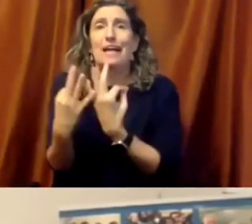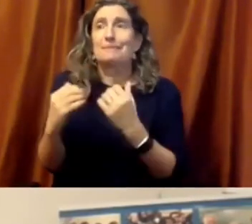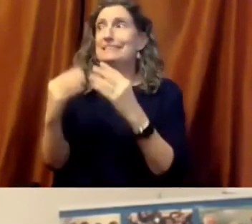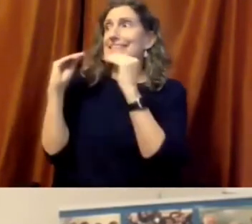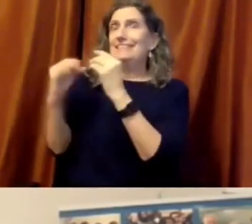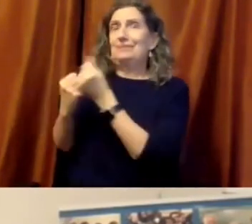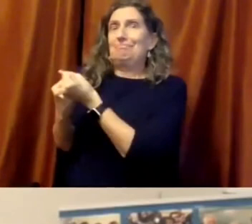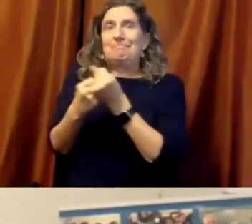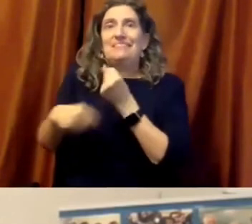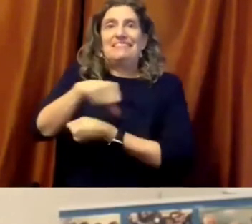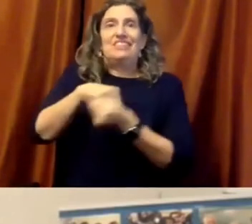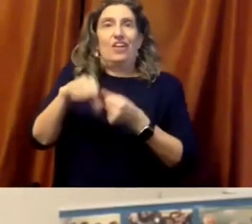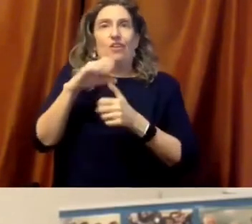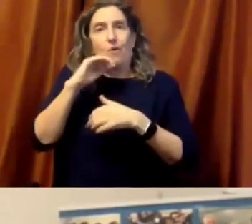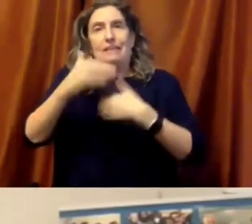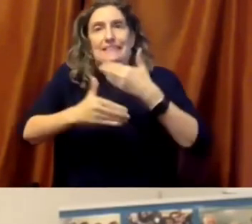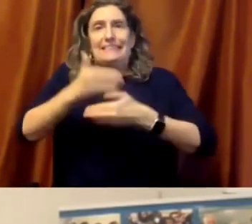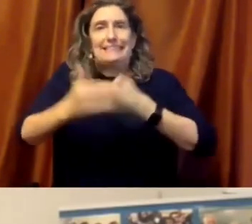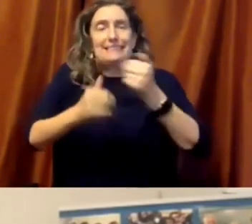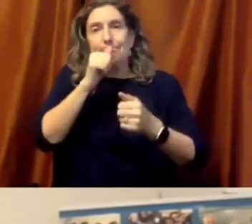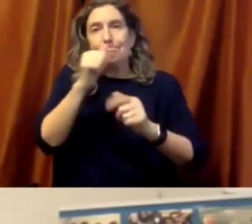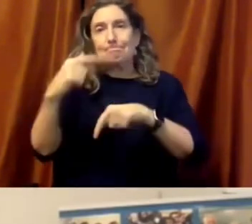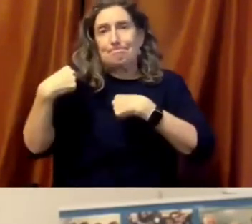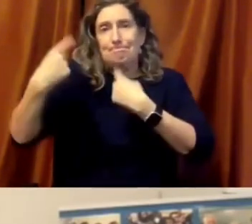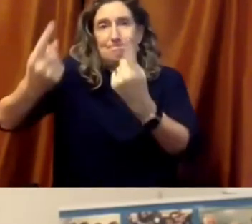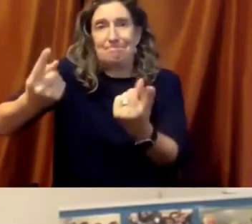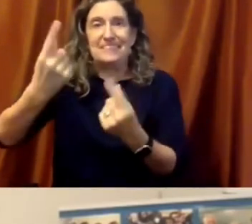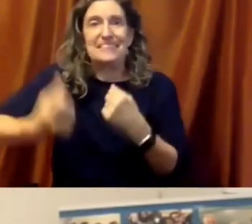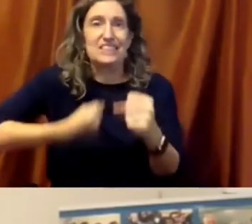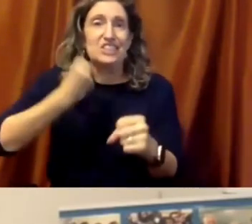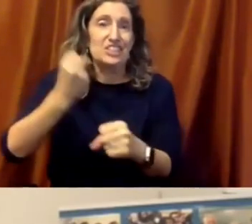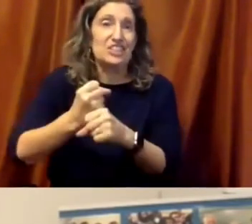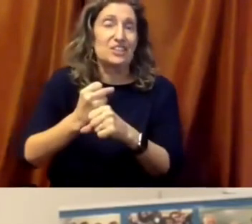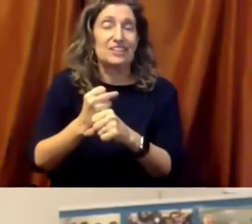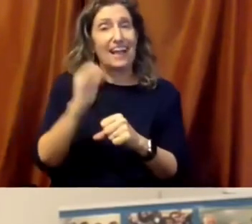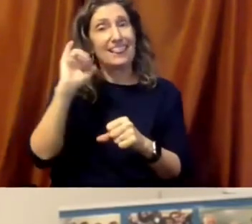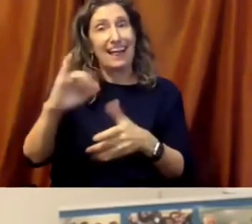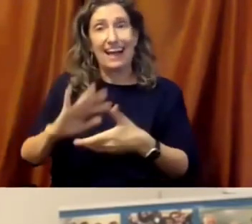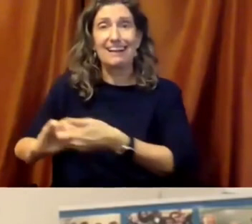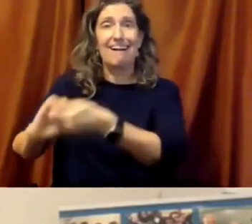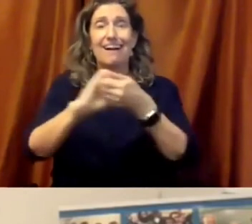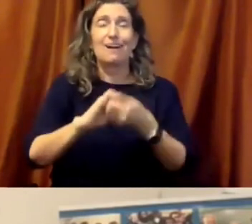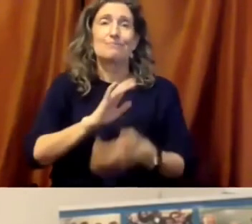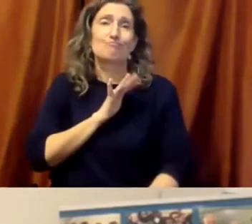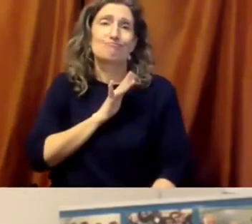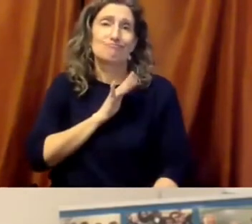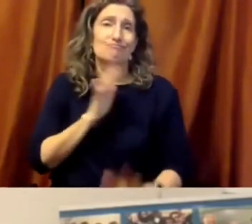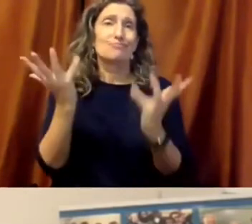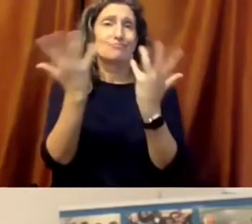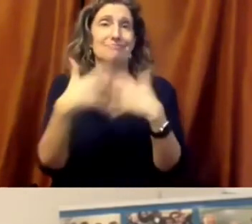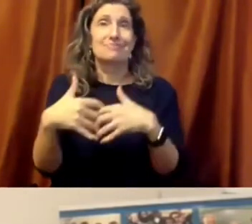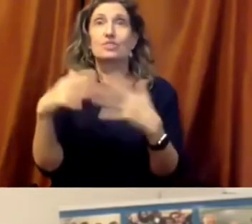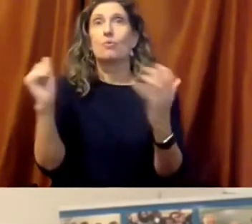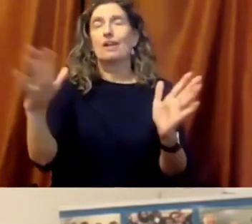better. And that makes me very, very pleased that Dr. David Edwards could join us today from his offices in Brussels.